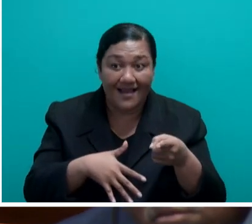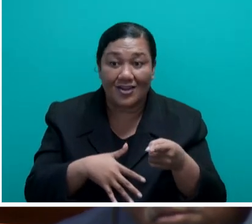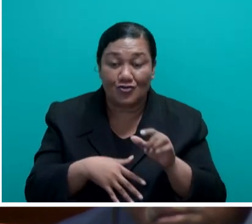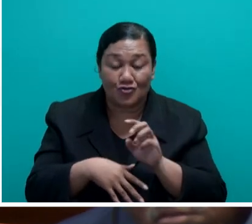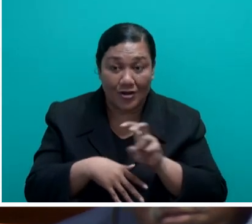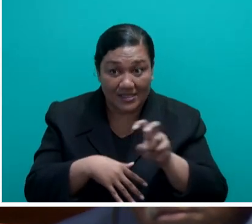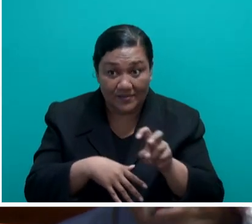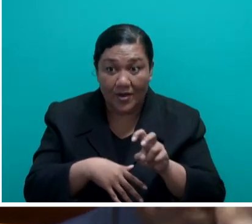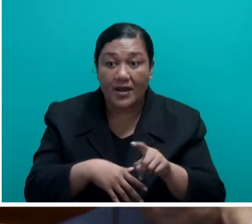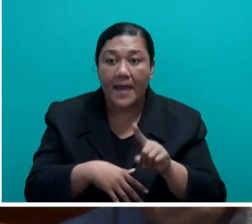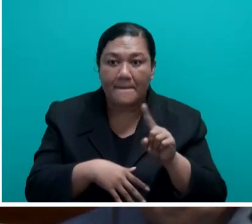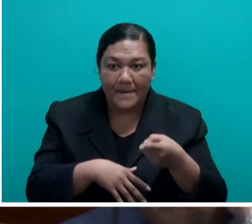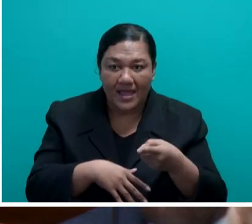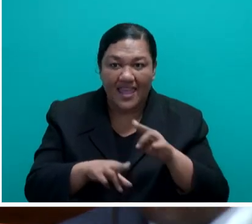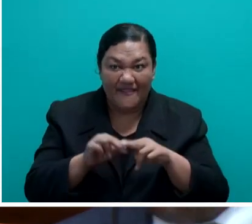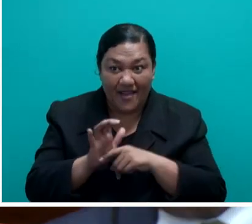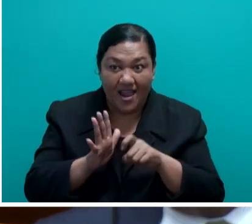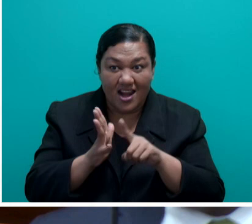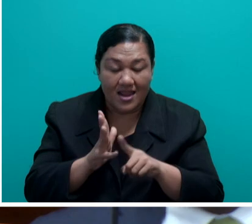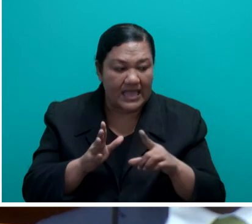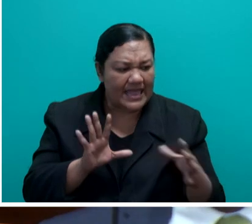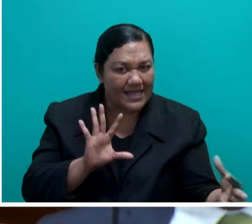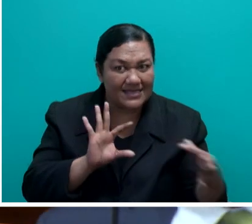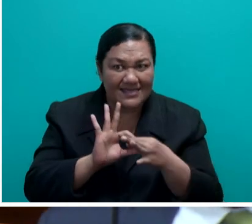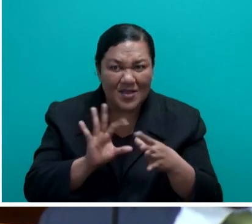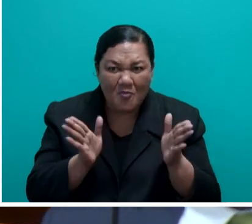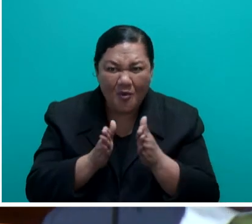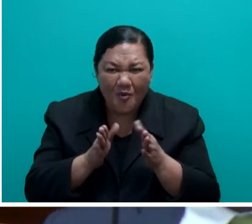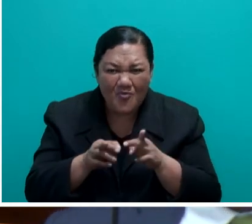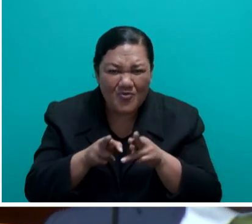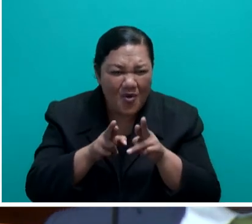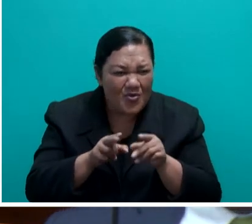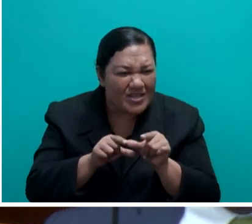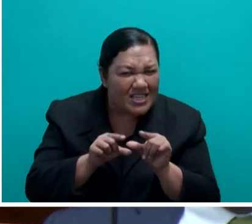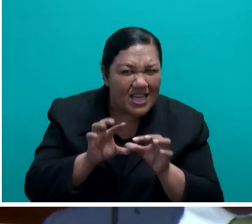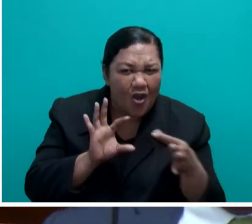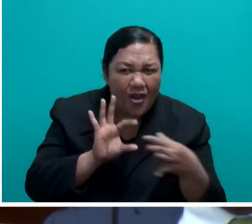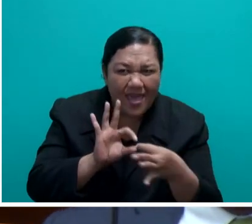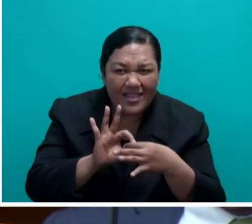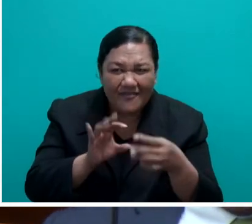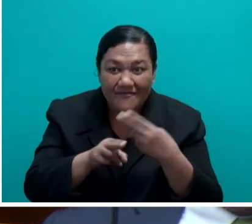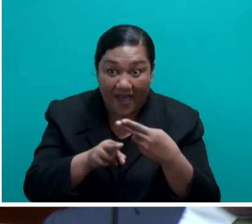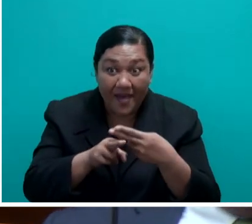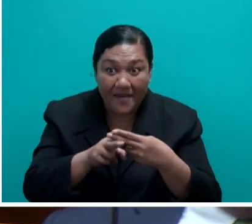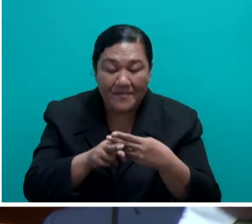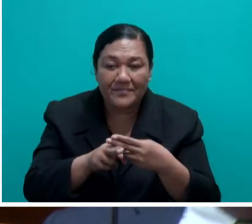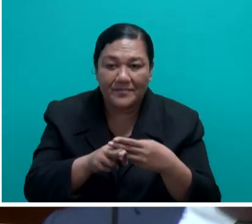There are smaller access roads connecting rural communities including farmers to Fiji's main centres.